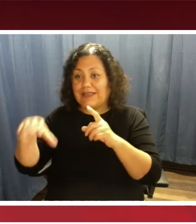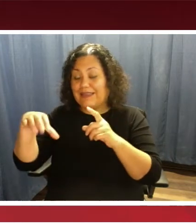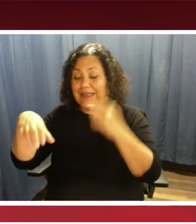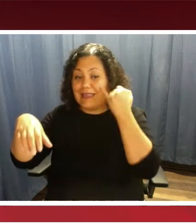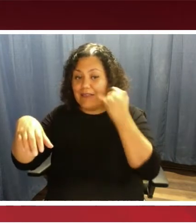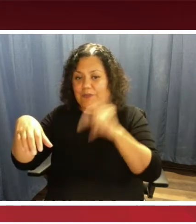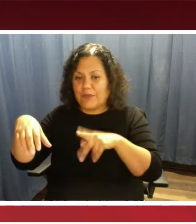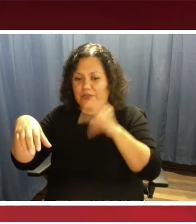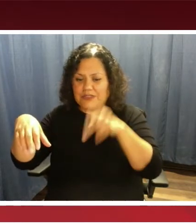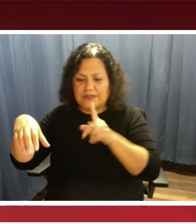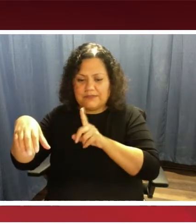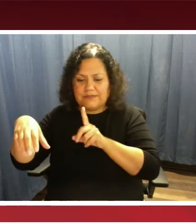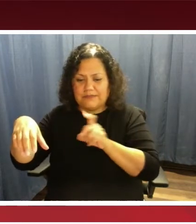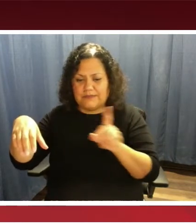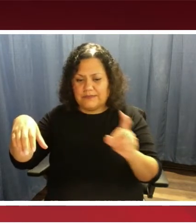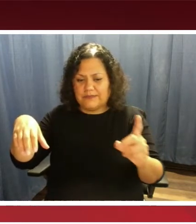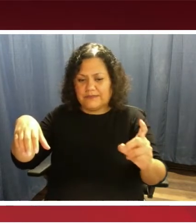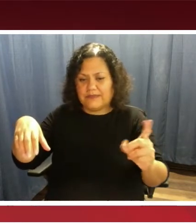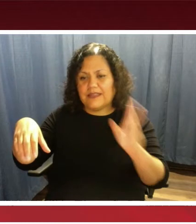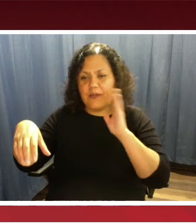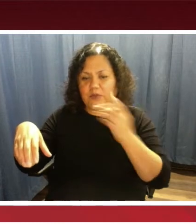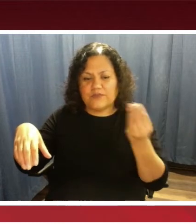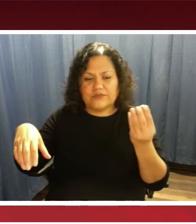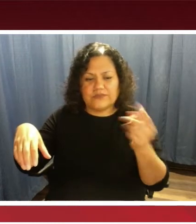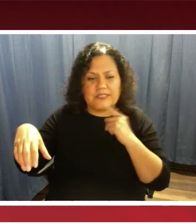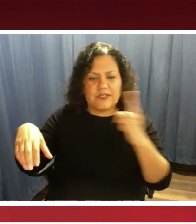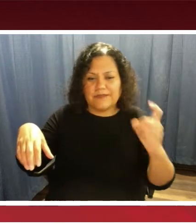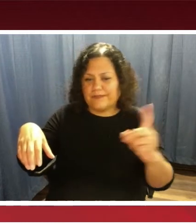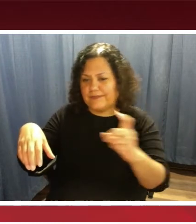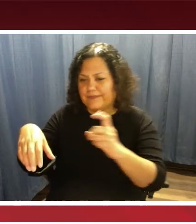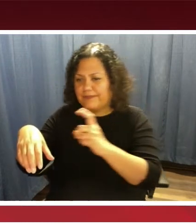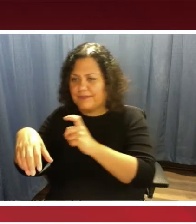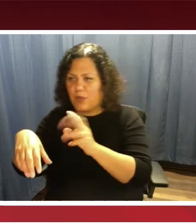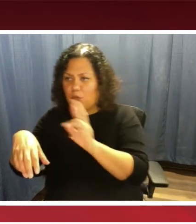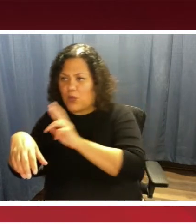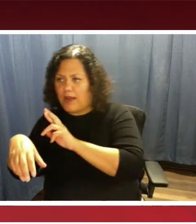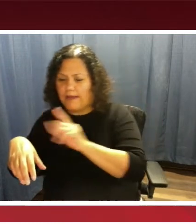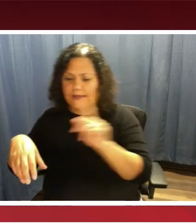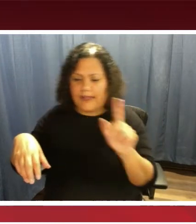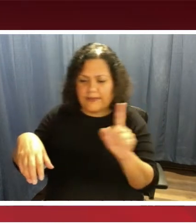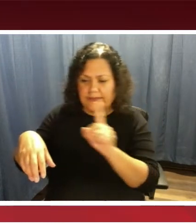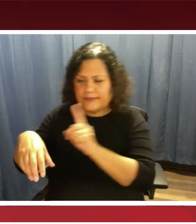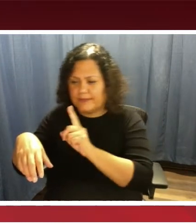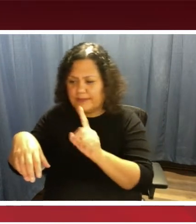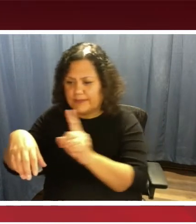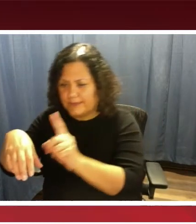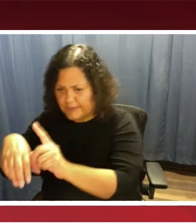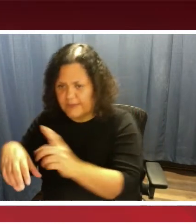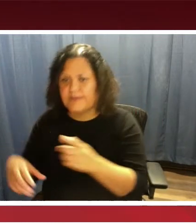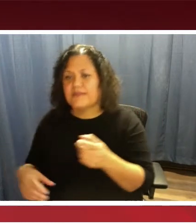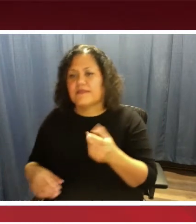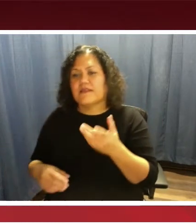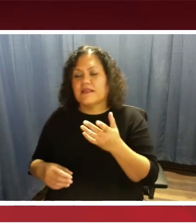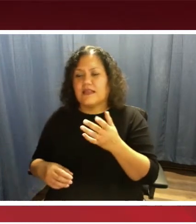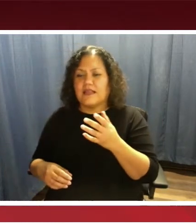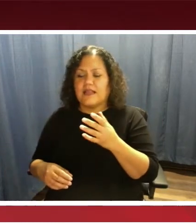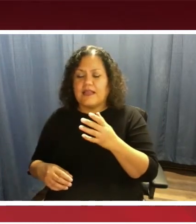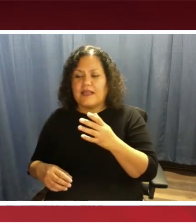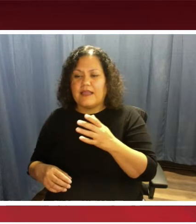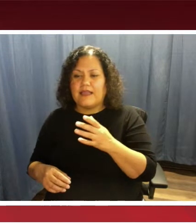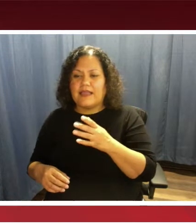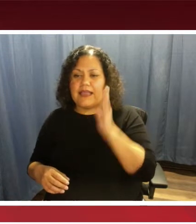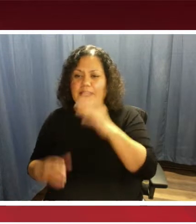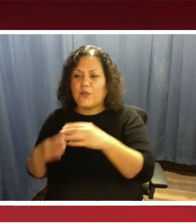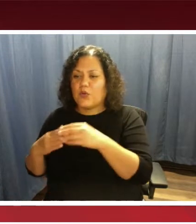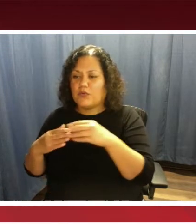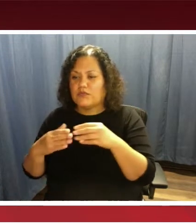it will put you back in course and tell you, you know, move to the right, move to the left, or the code is behind you and guide you back to